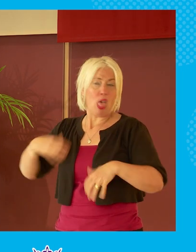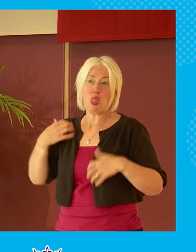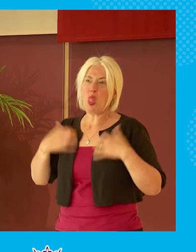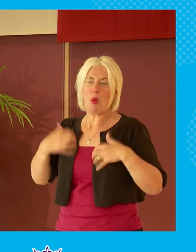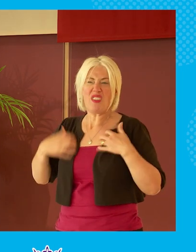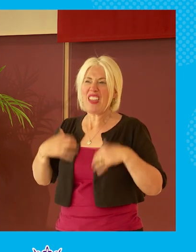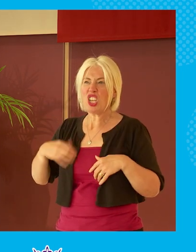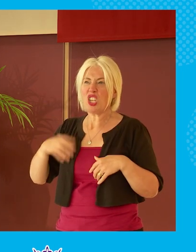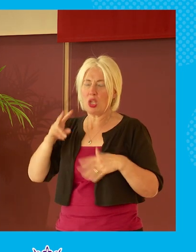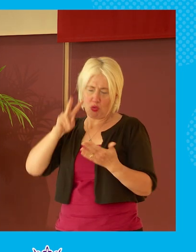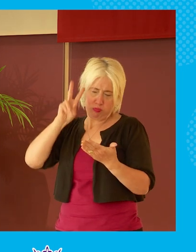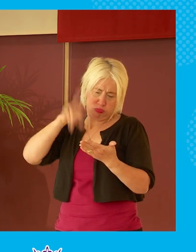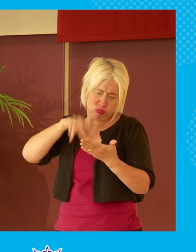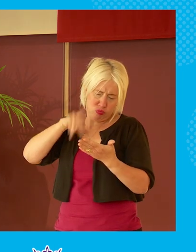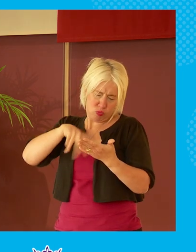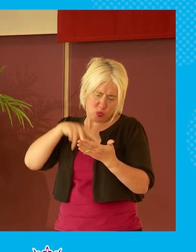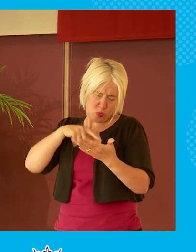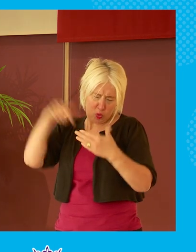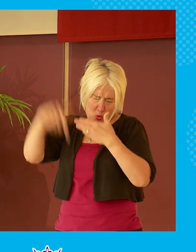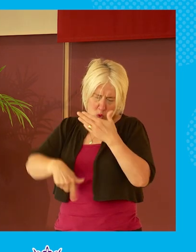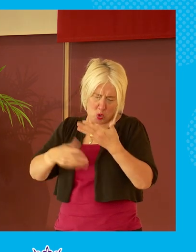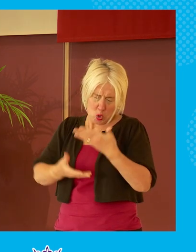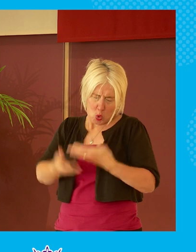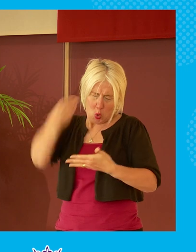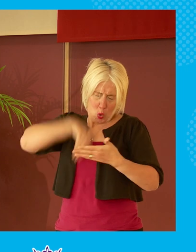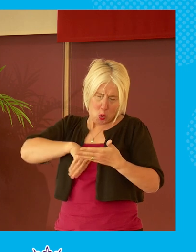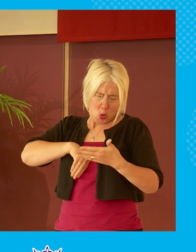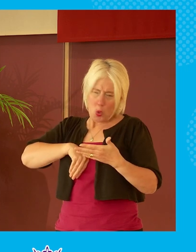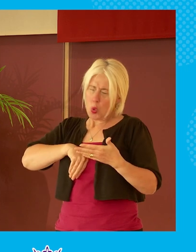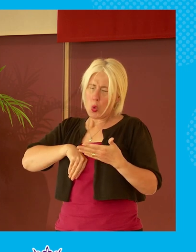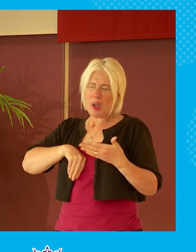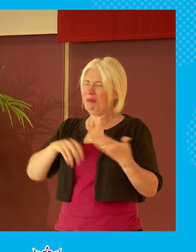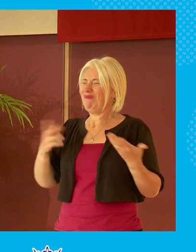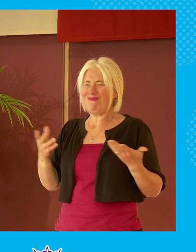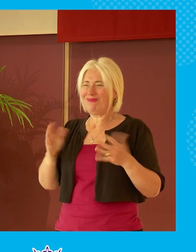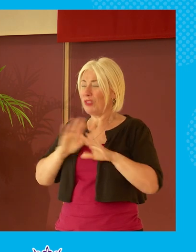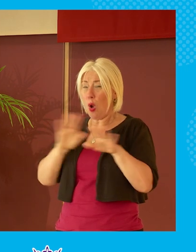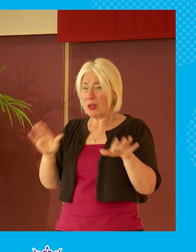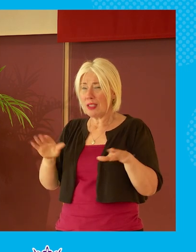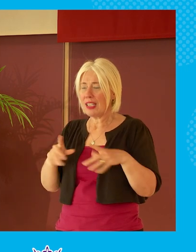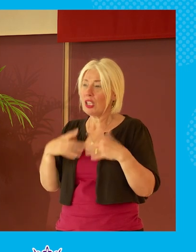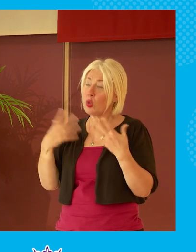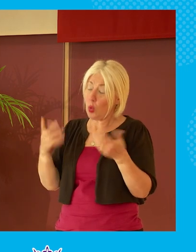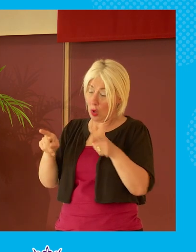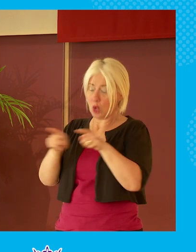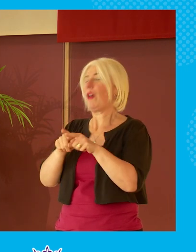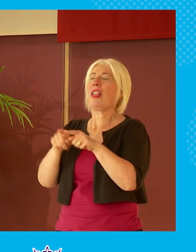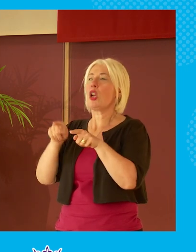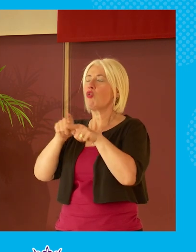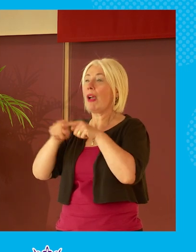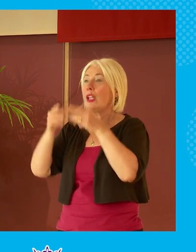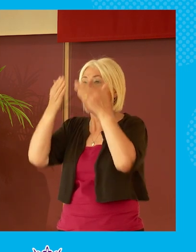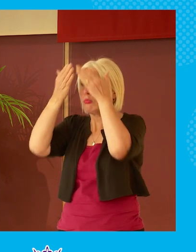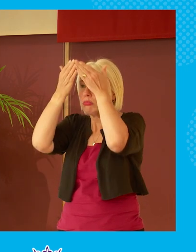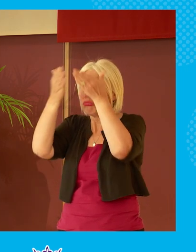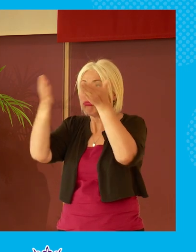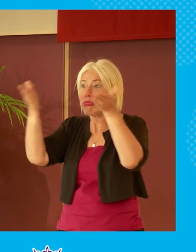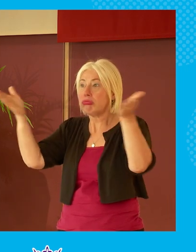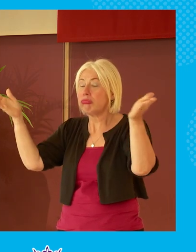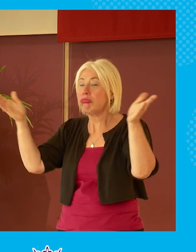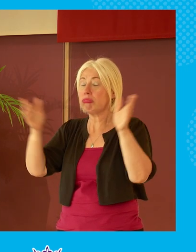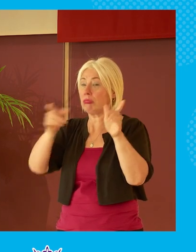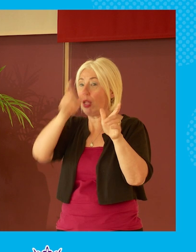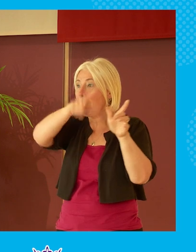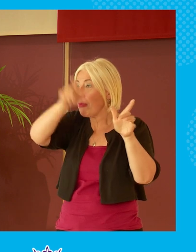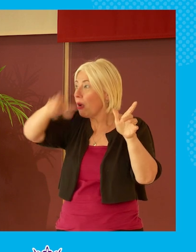read and understand a little bit more and it is also trying to broaden out and the number of